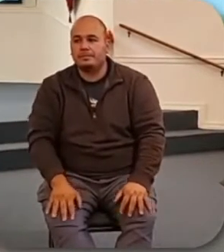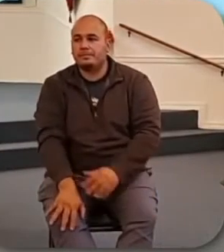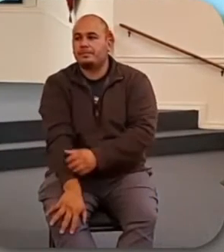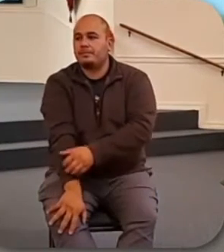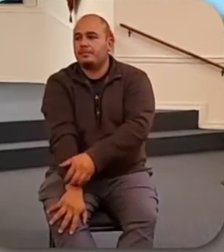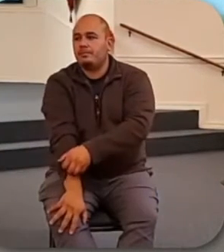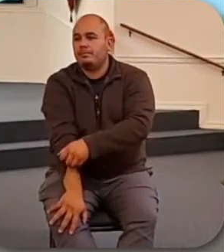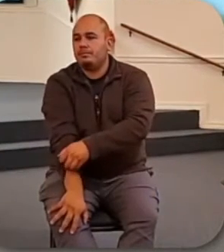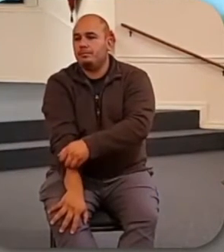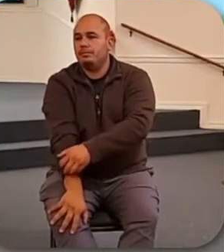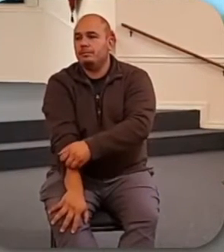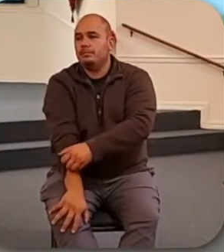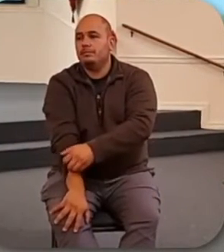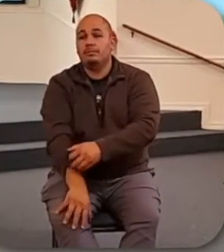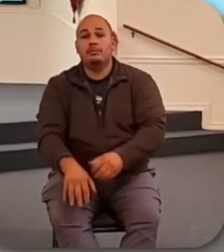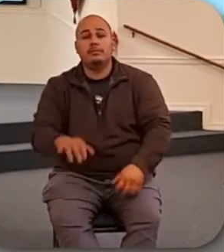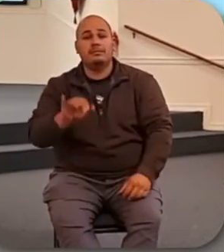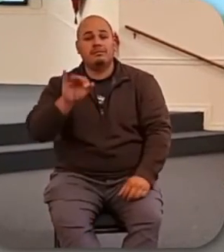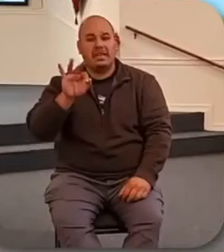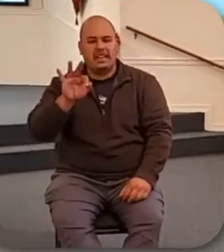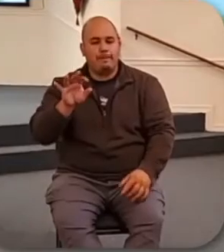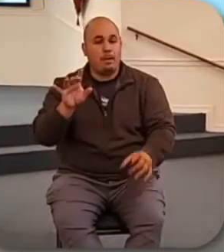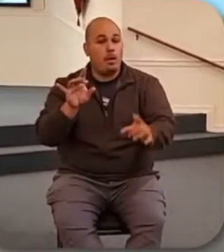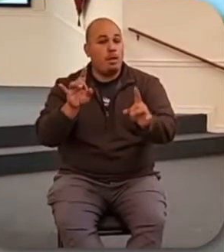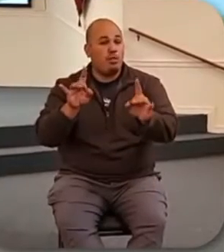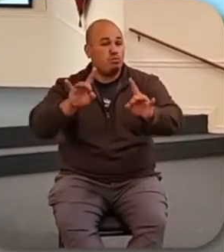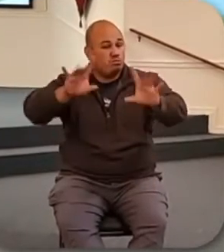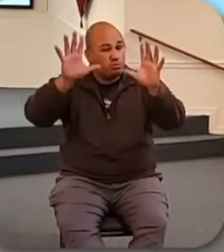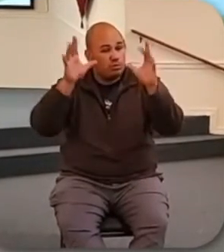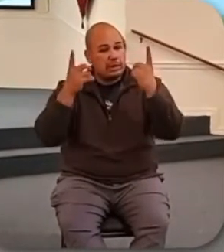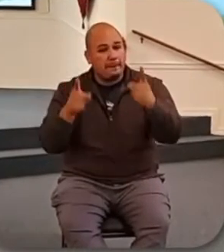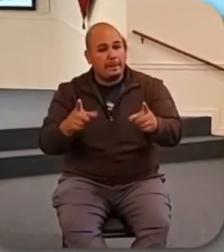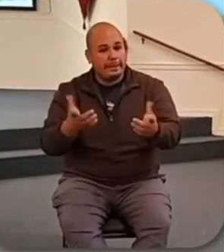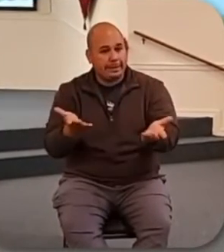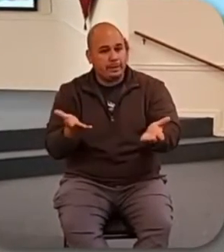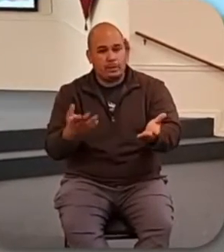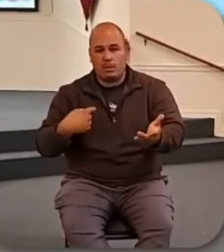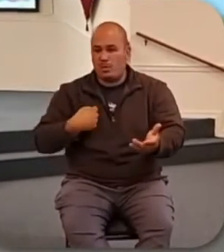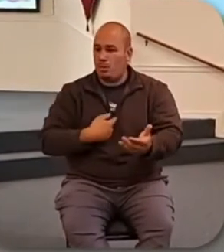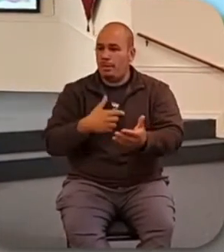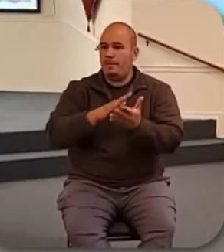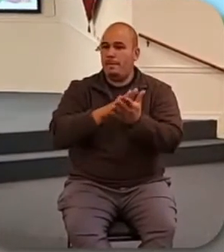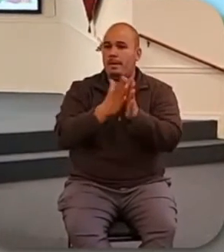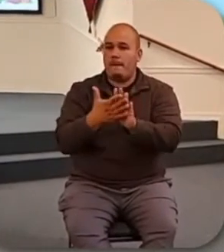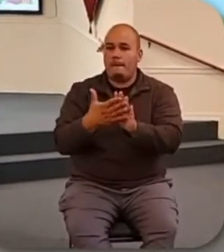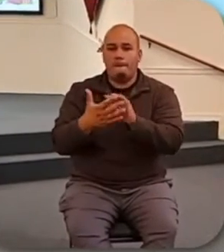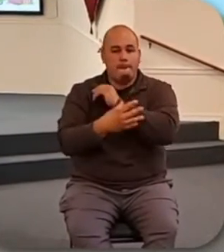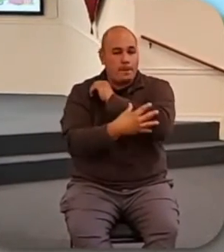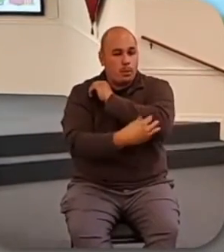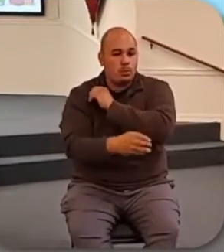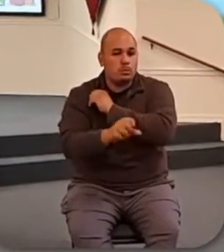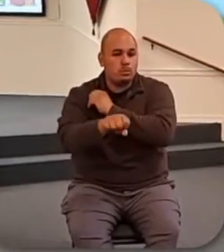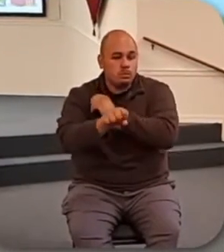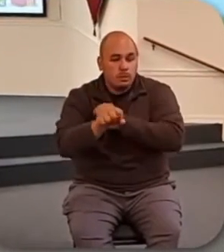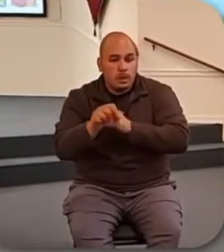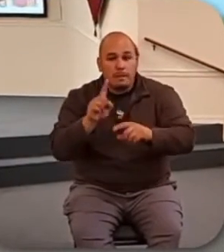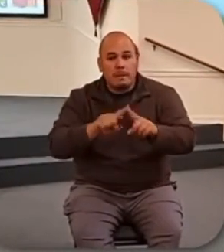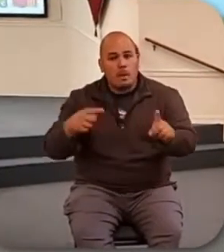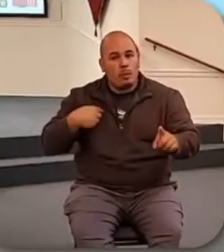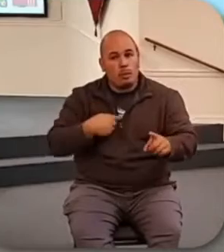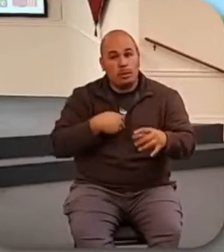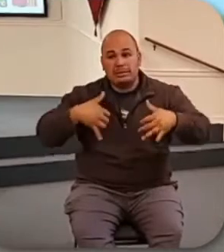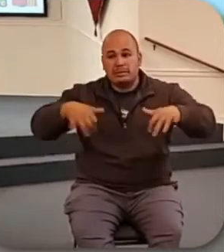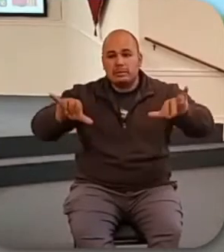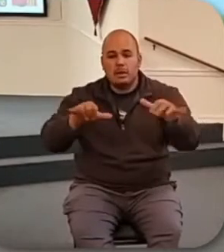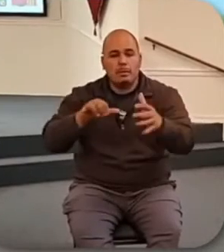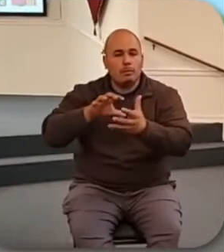And if the worst happened here, yes, we would be a lot poorer. No, we would not like that very much. But we would still be rich